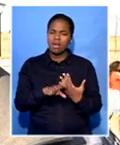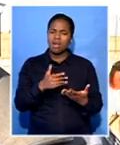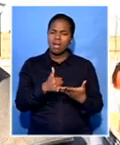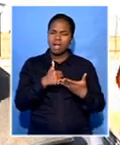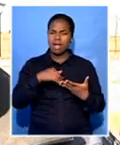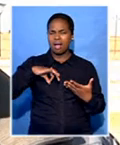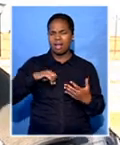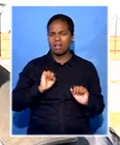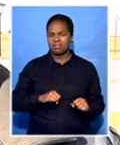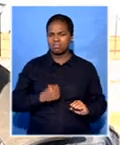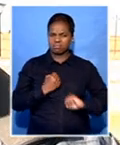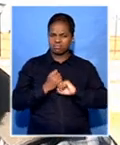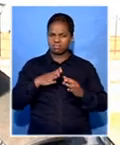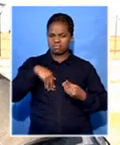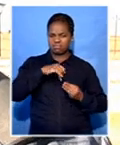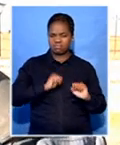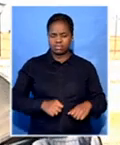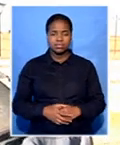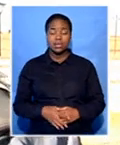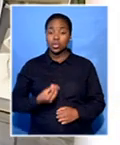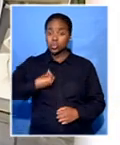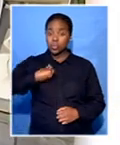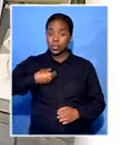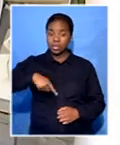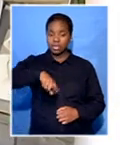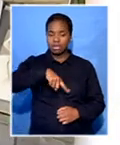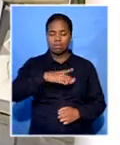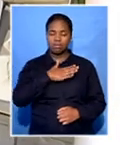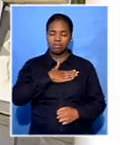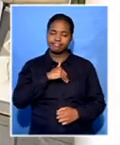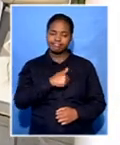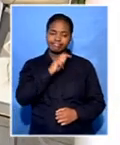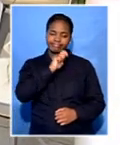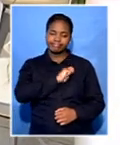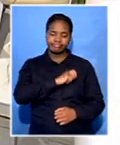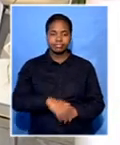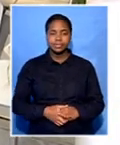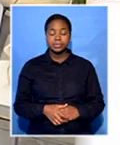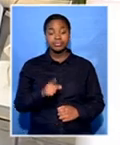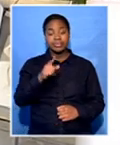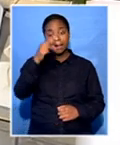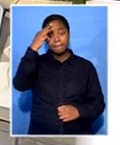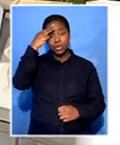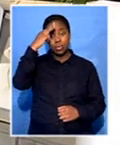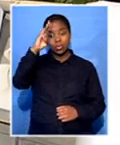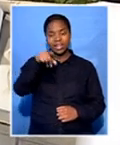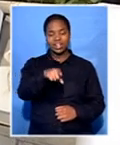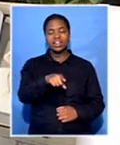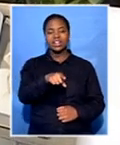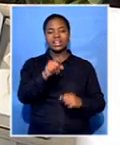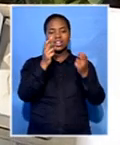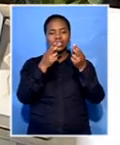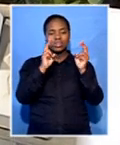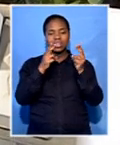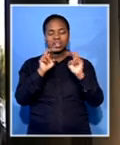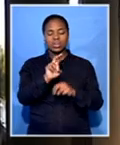There's a great loss to the youth of this village. In Praetorium, condolence books were put up at the two UNISA